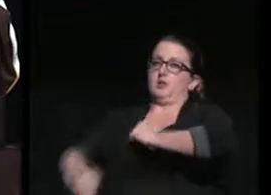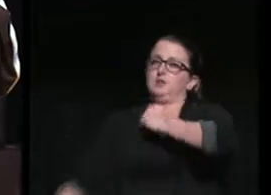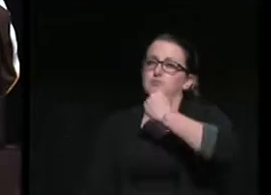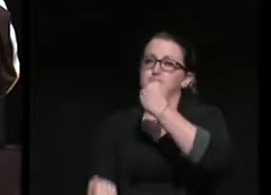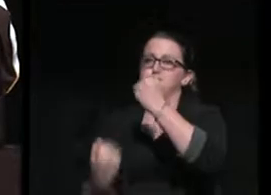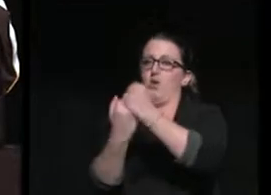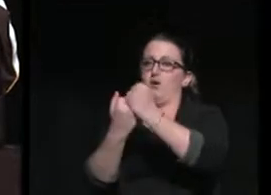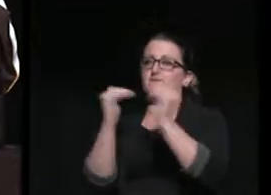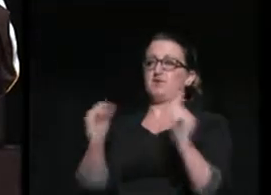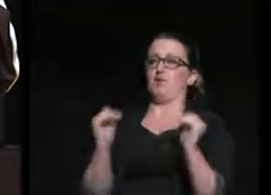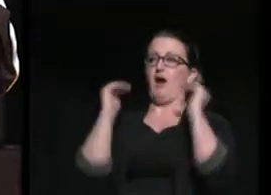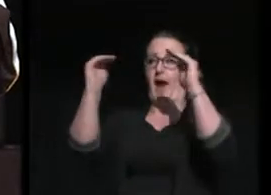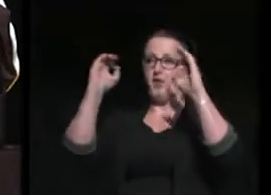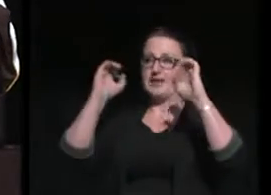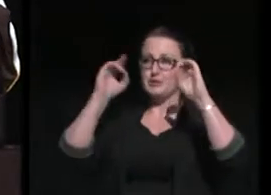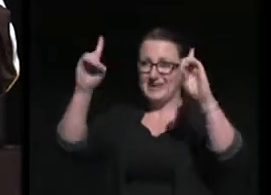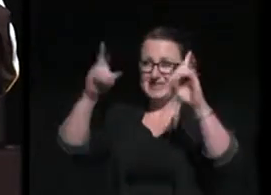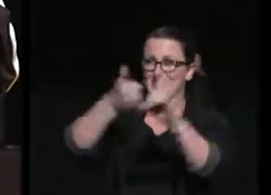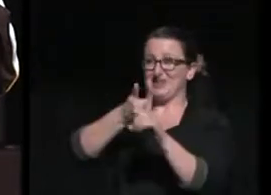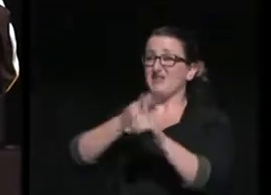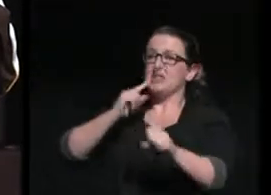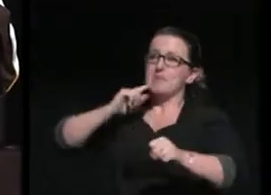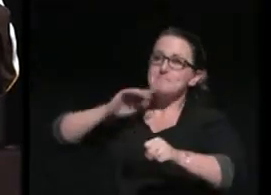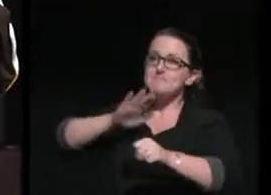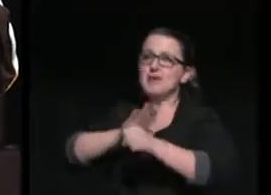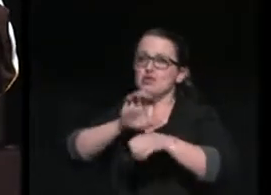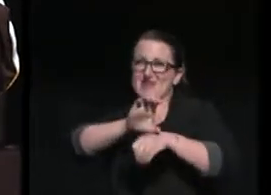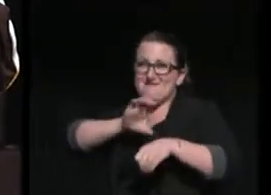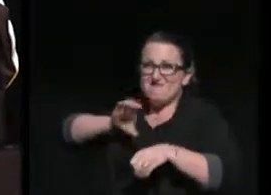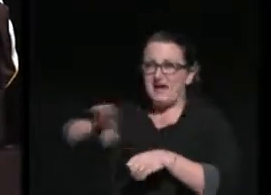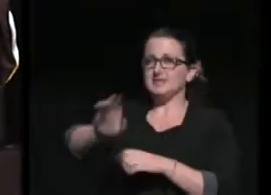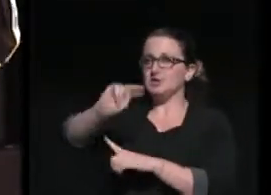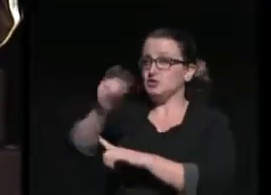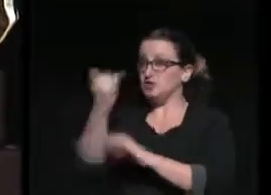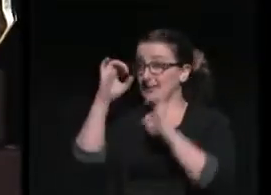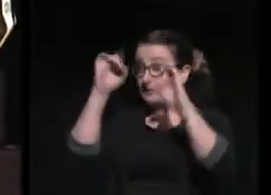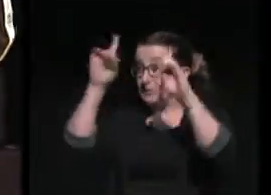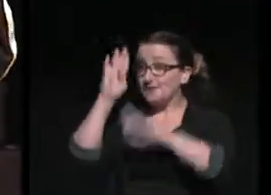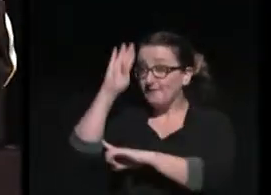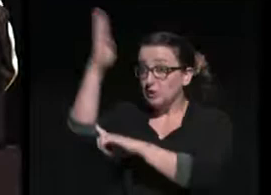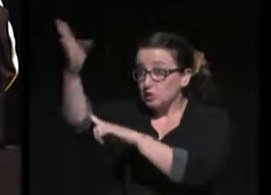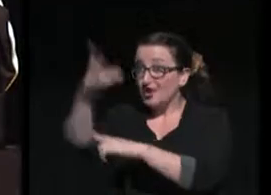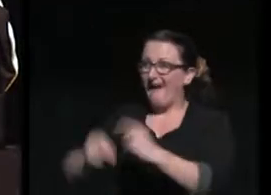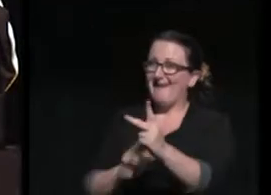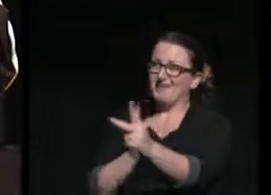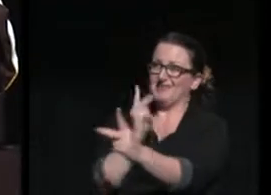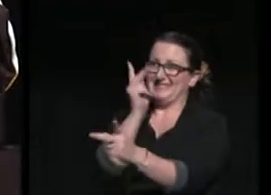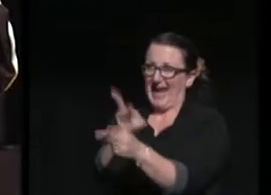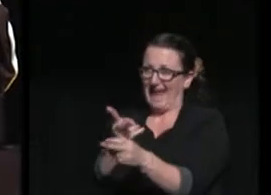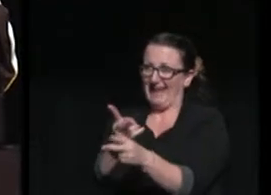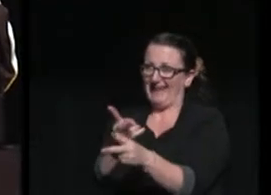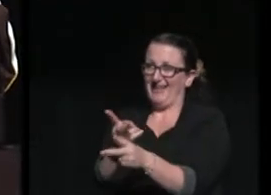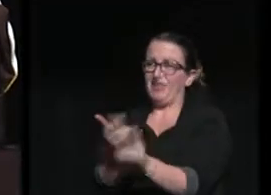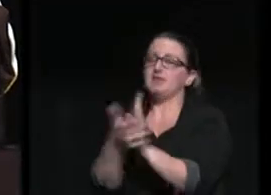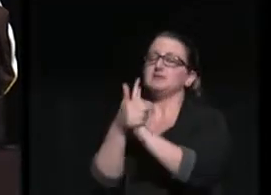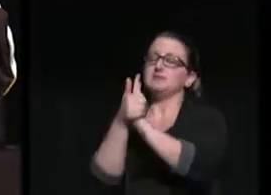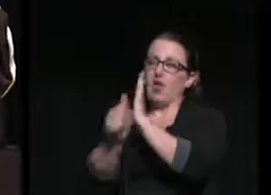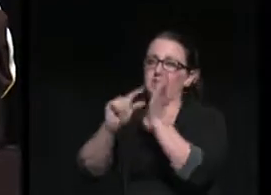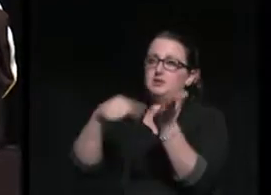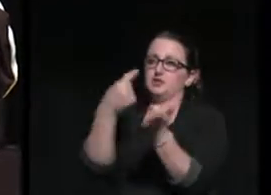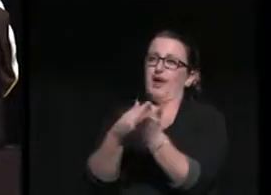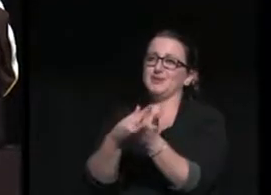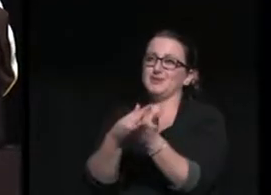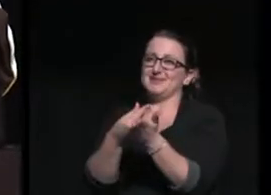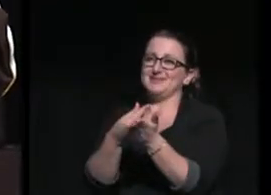committed to investing in New Jersey's educational future and retaining the very talented graduates